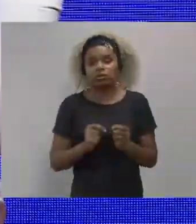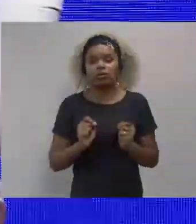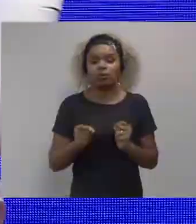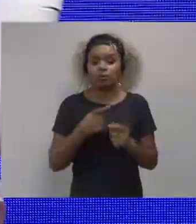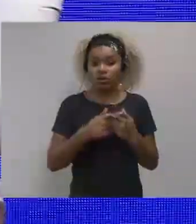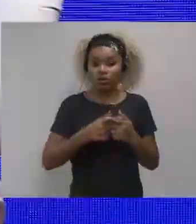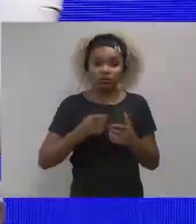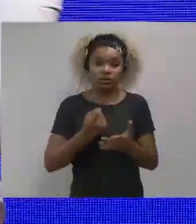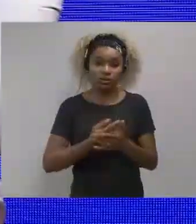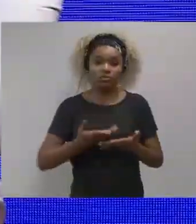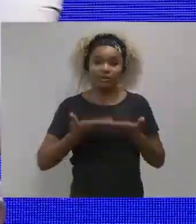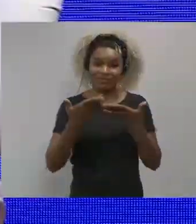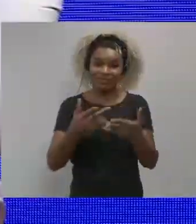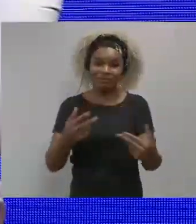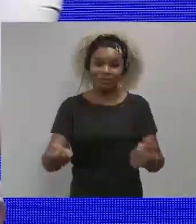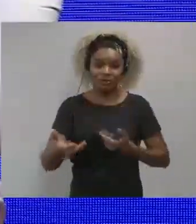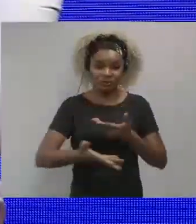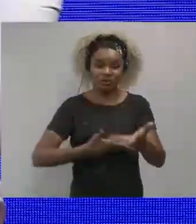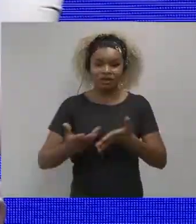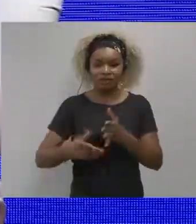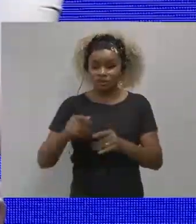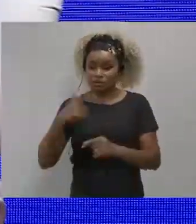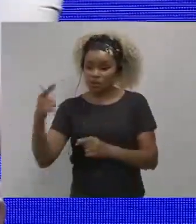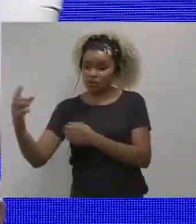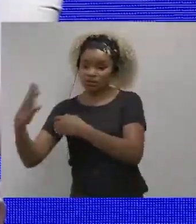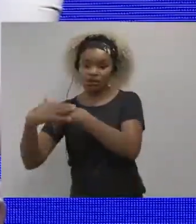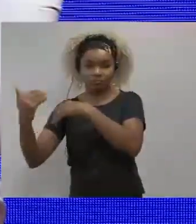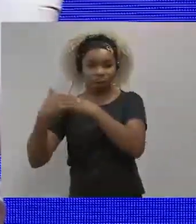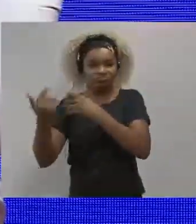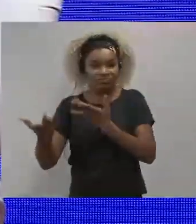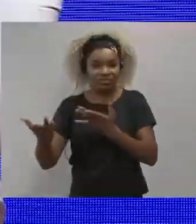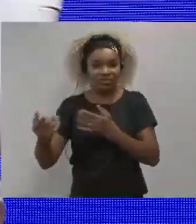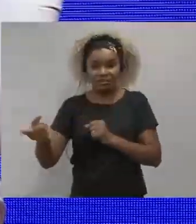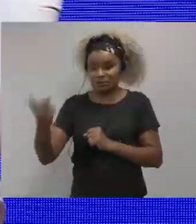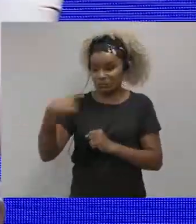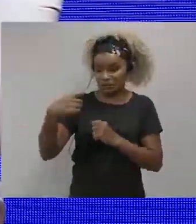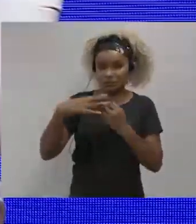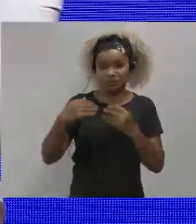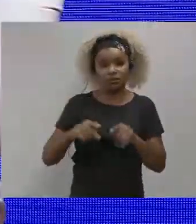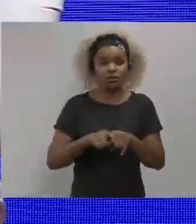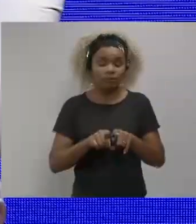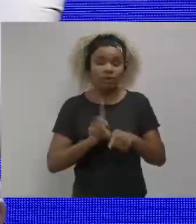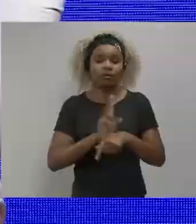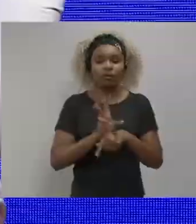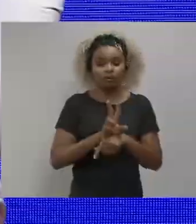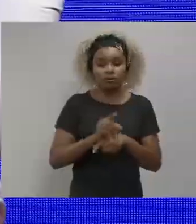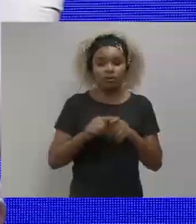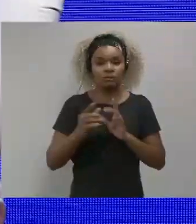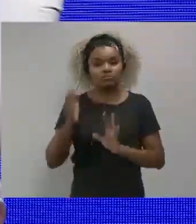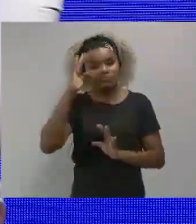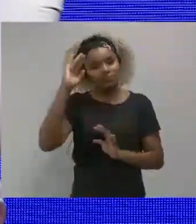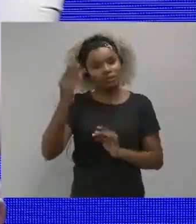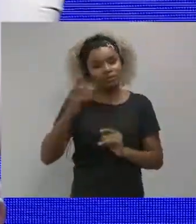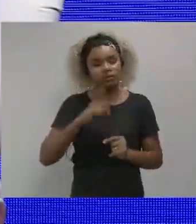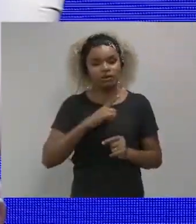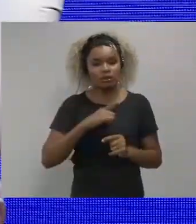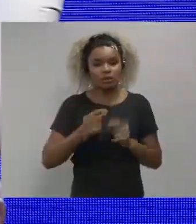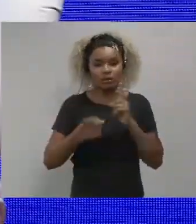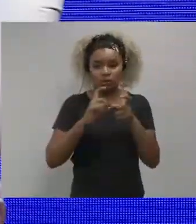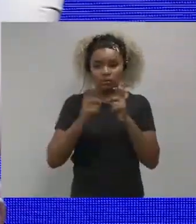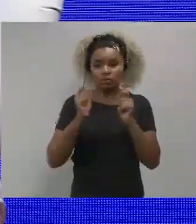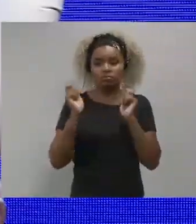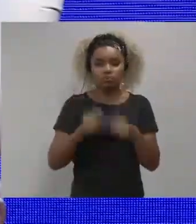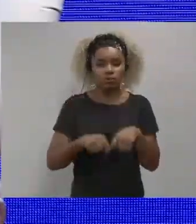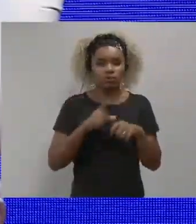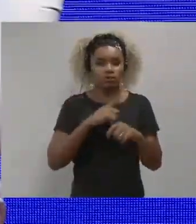with our client, because the market will deliver a good for demand. So we have control. Well,